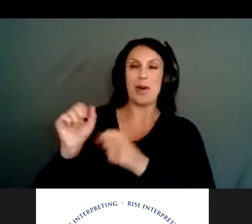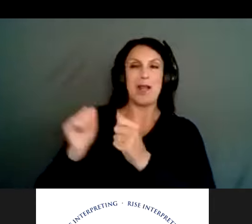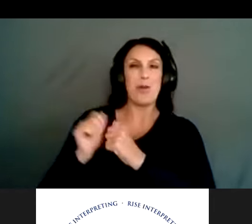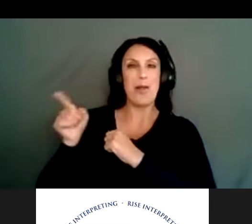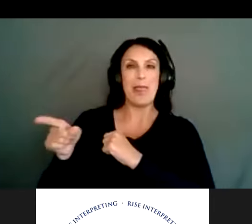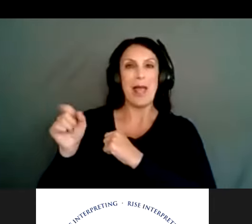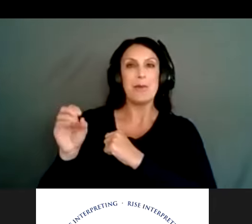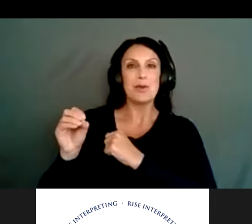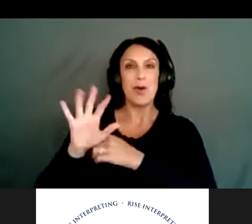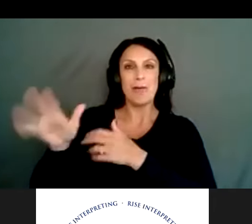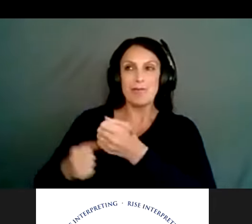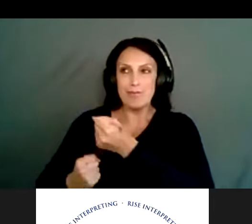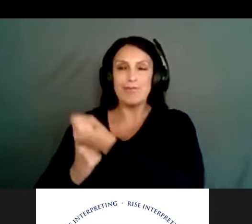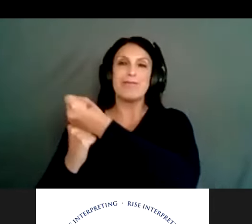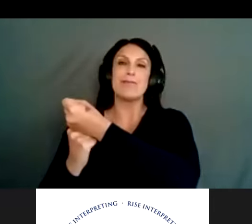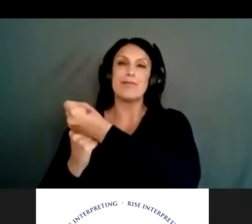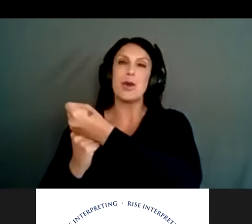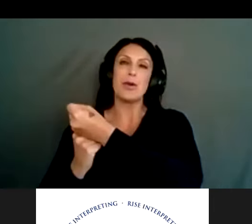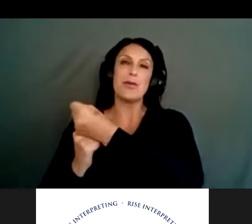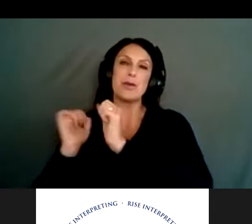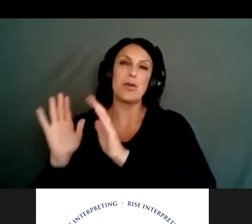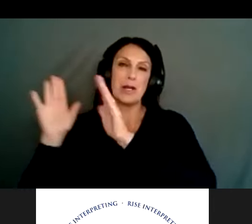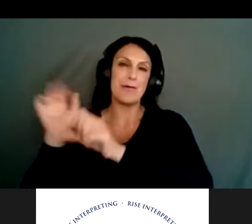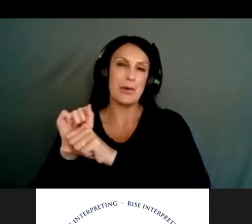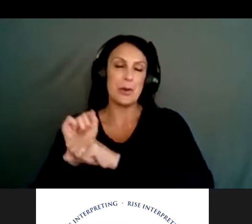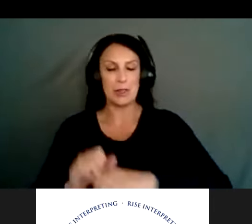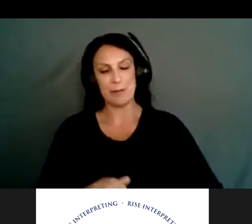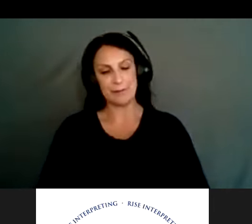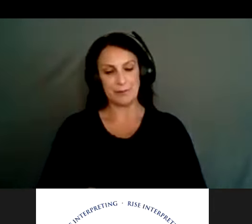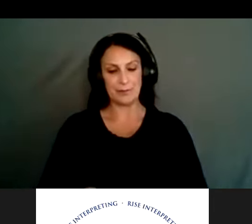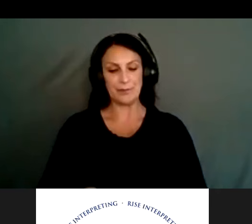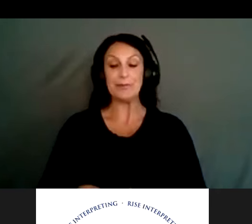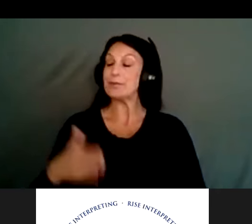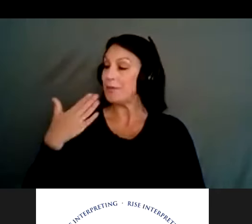So it was really impressive. So that's some of the work that we've been doing. Great. Thanks.